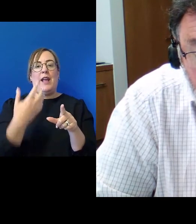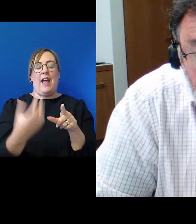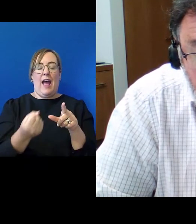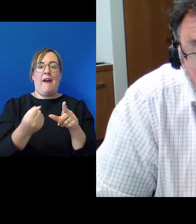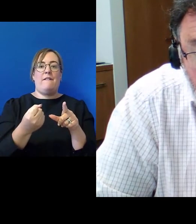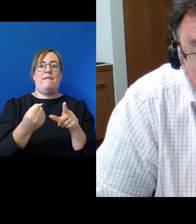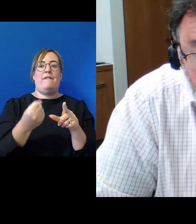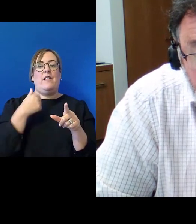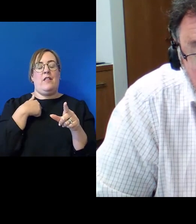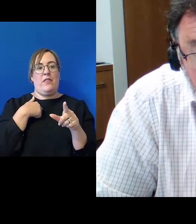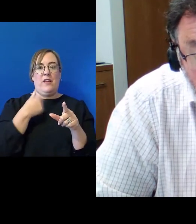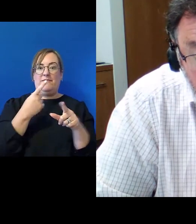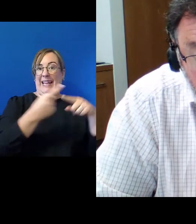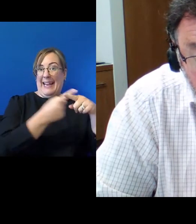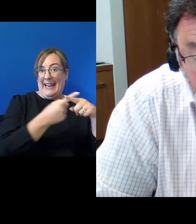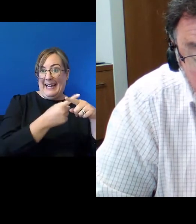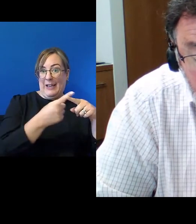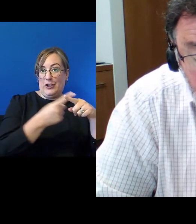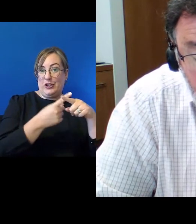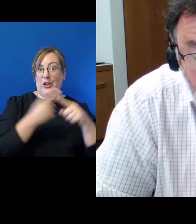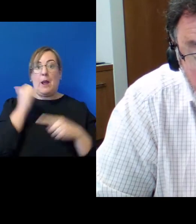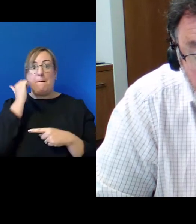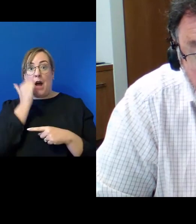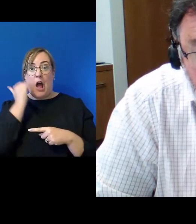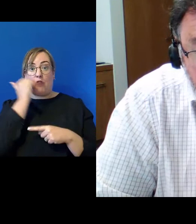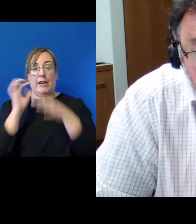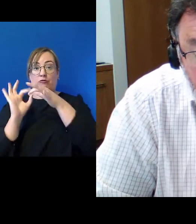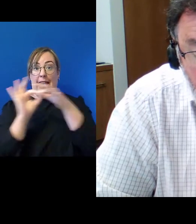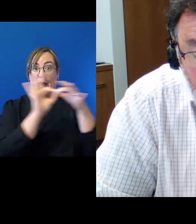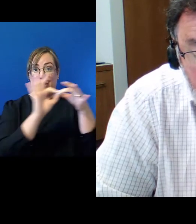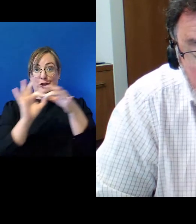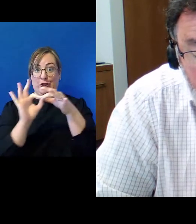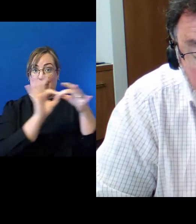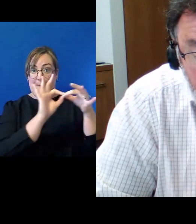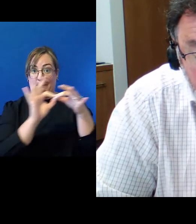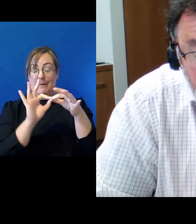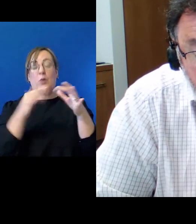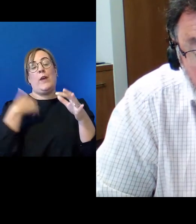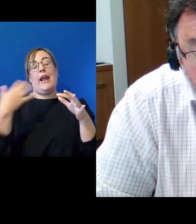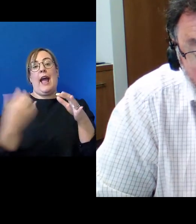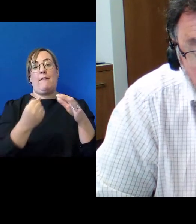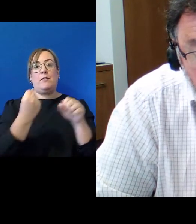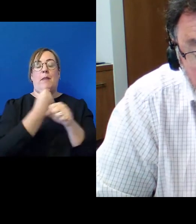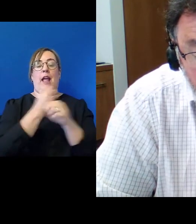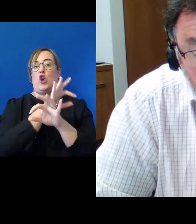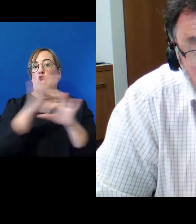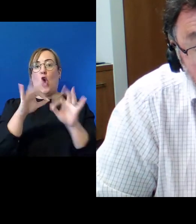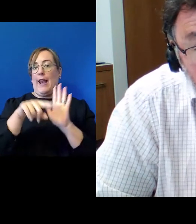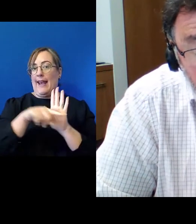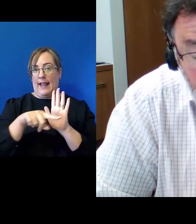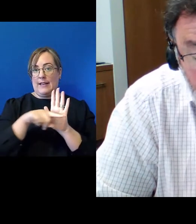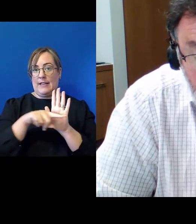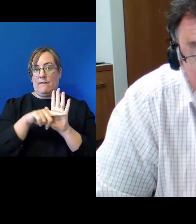still currently fixed on Māori grievances must shift to a less negative and more future-focused